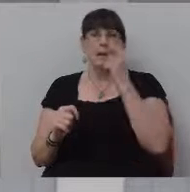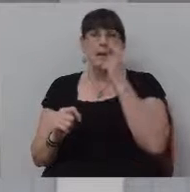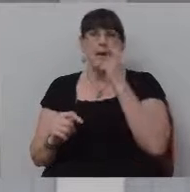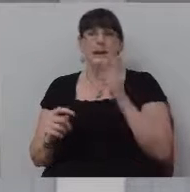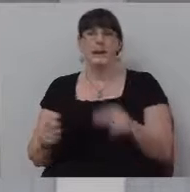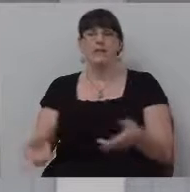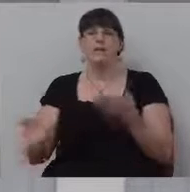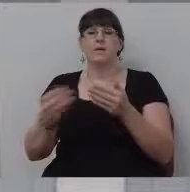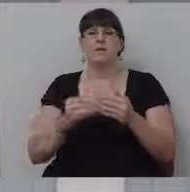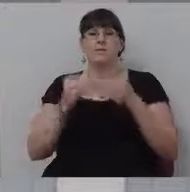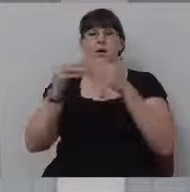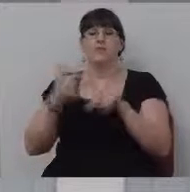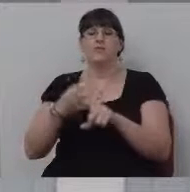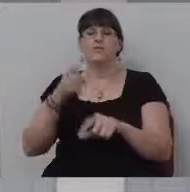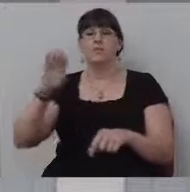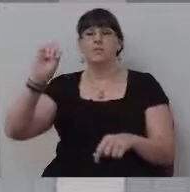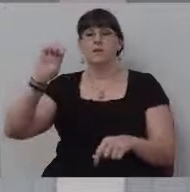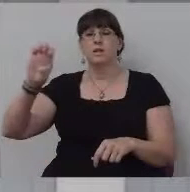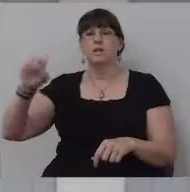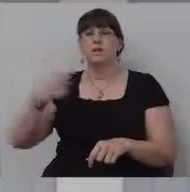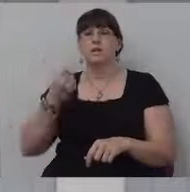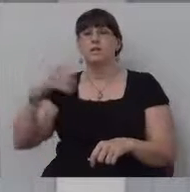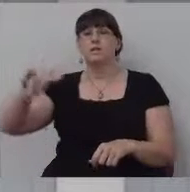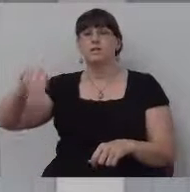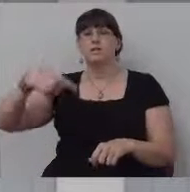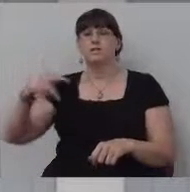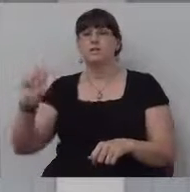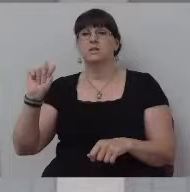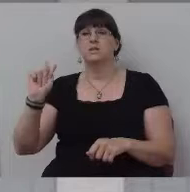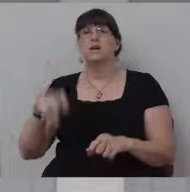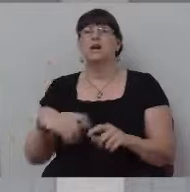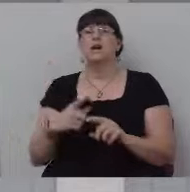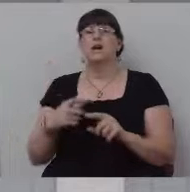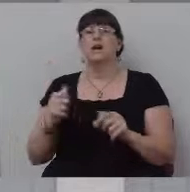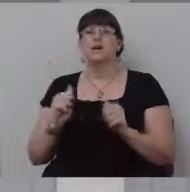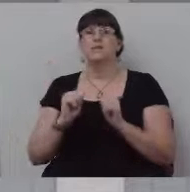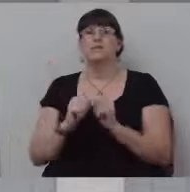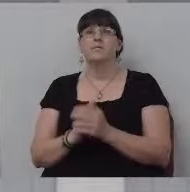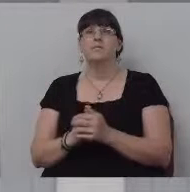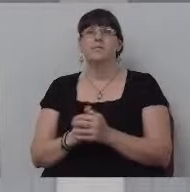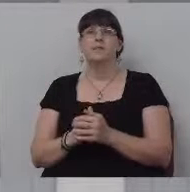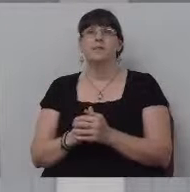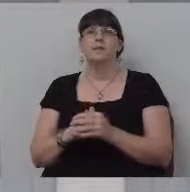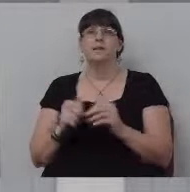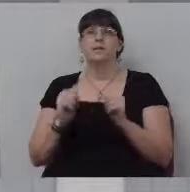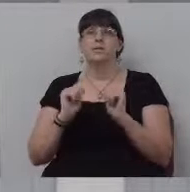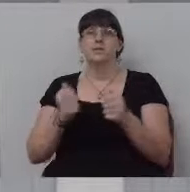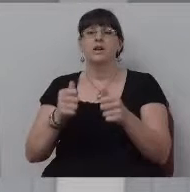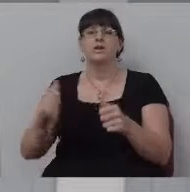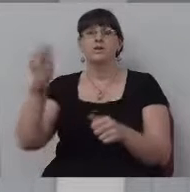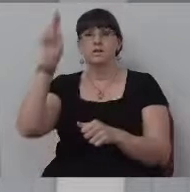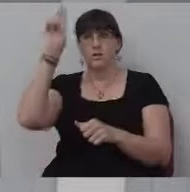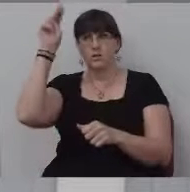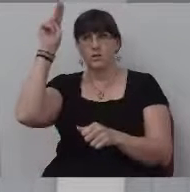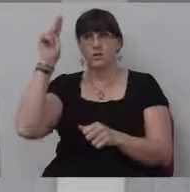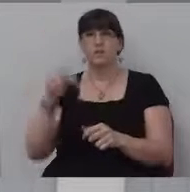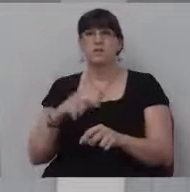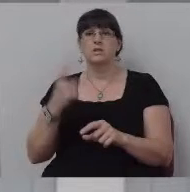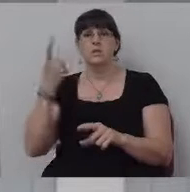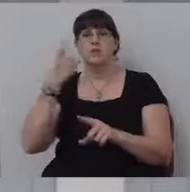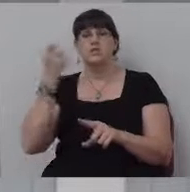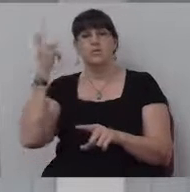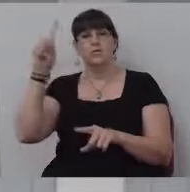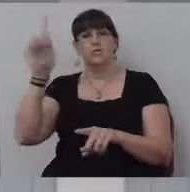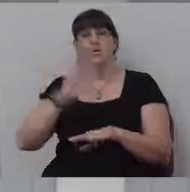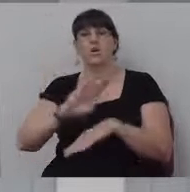of Egypt, chariot for 600 shekels of silver and a horse for 150. And so brought they out horses for all the